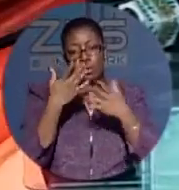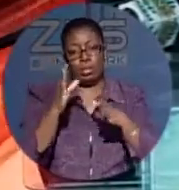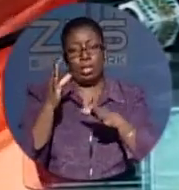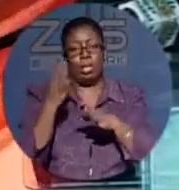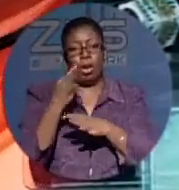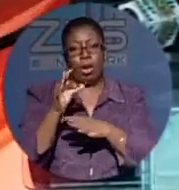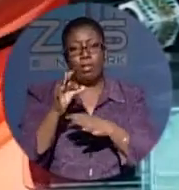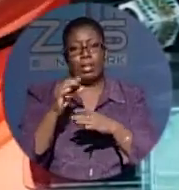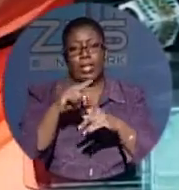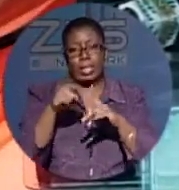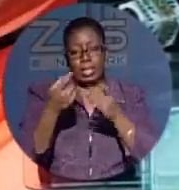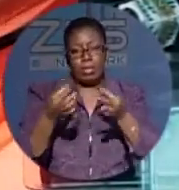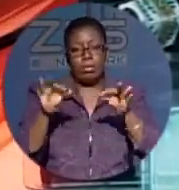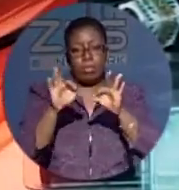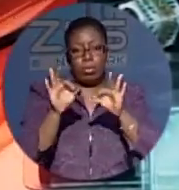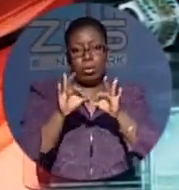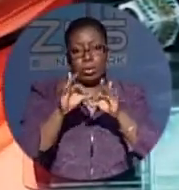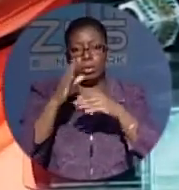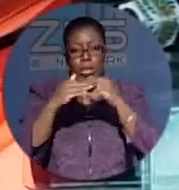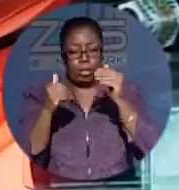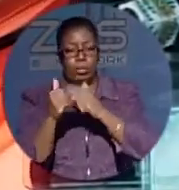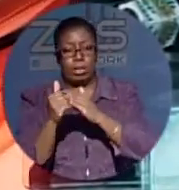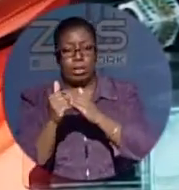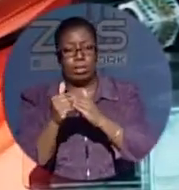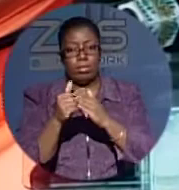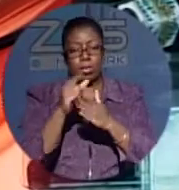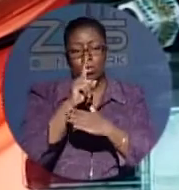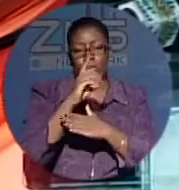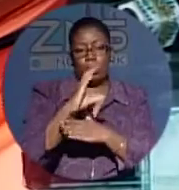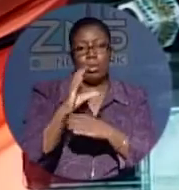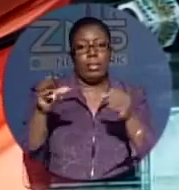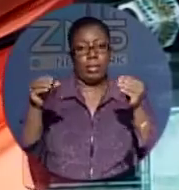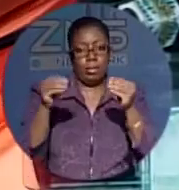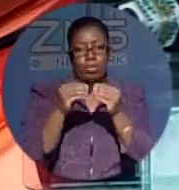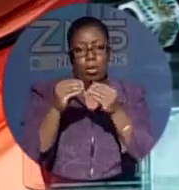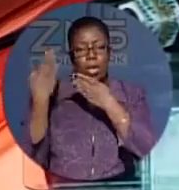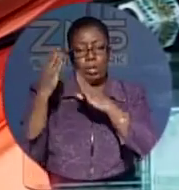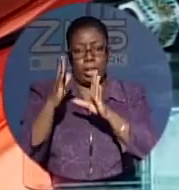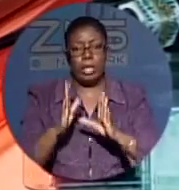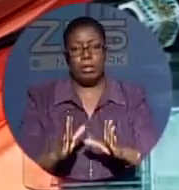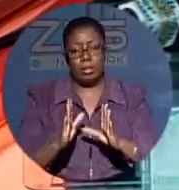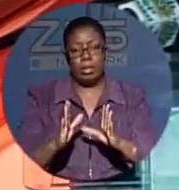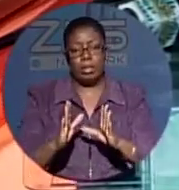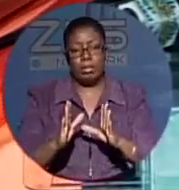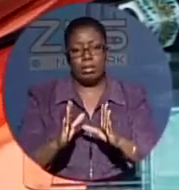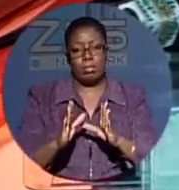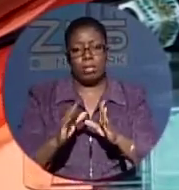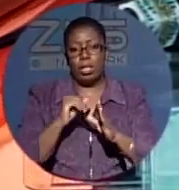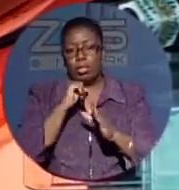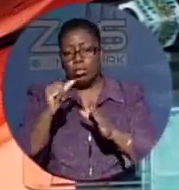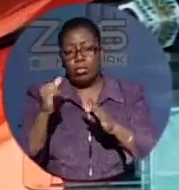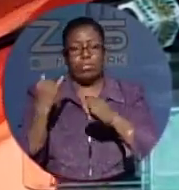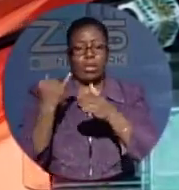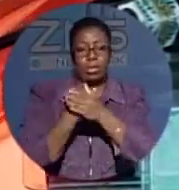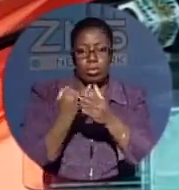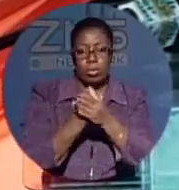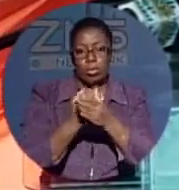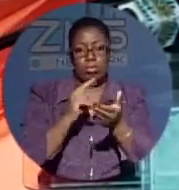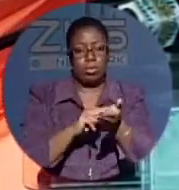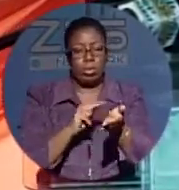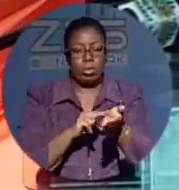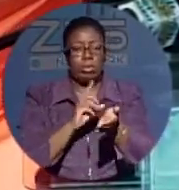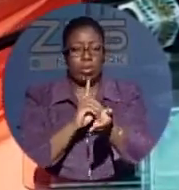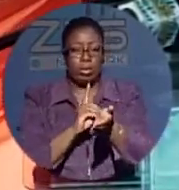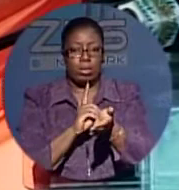critical block, 130 or more Bahamians, exclusive of physicians and nurses, are